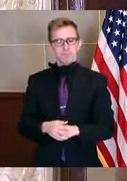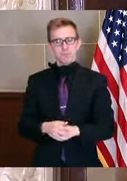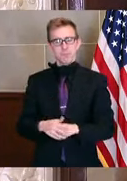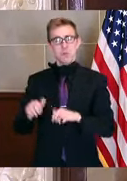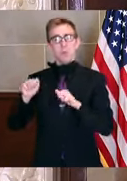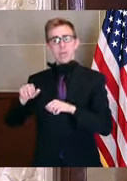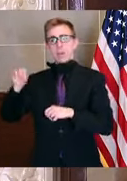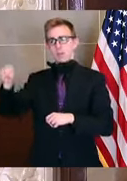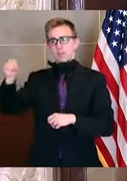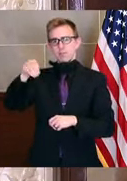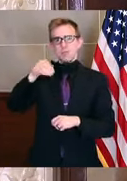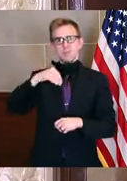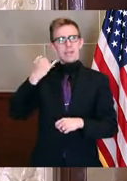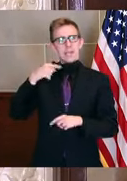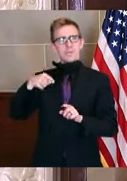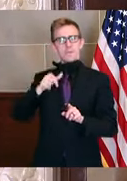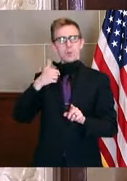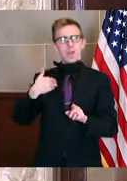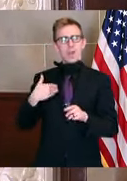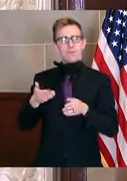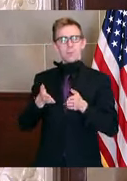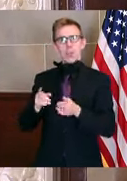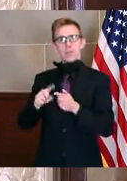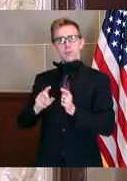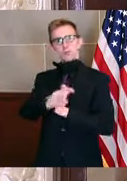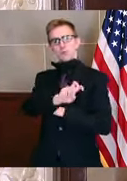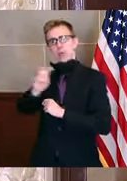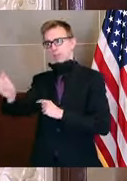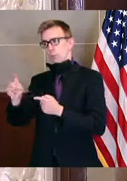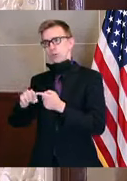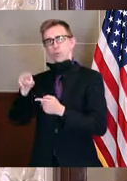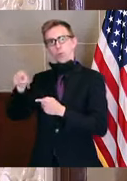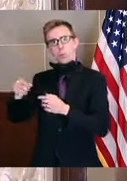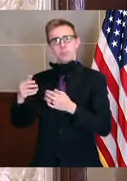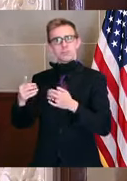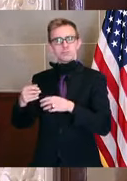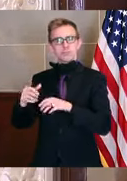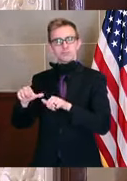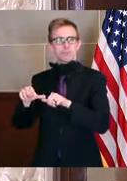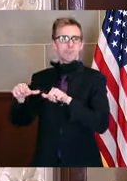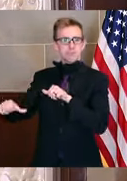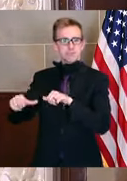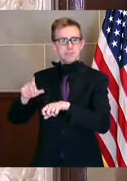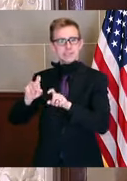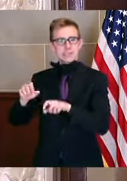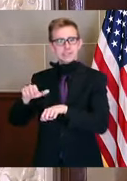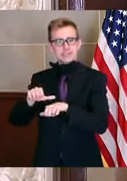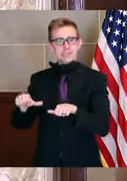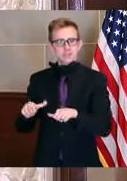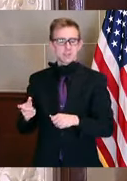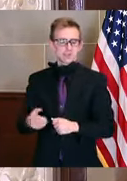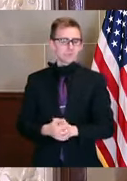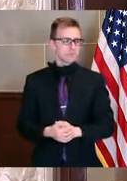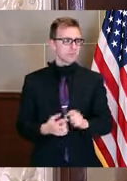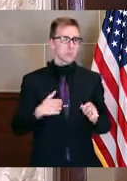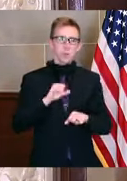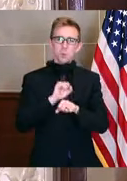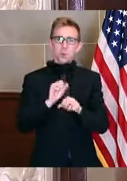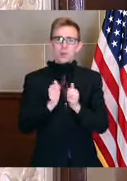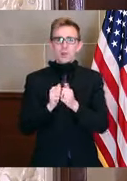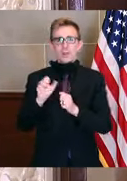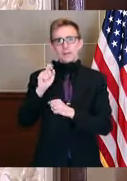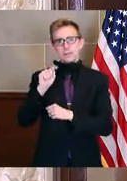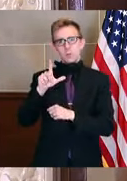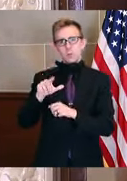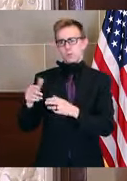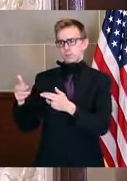to those areas where they don't have, maybe where they wouldn't have transportation to go. So I think all along we've been working with St. Louis region up there, making